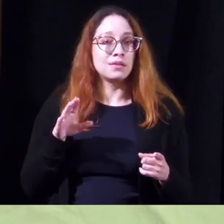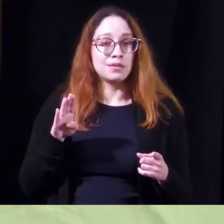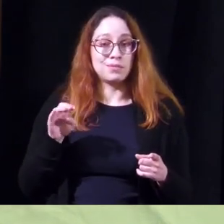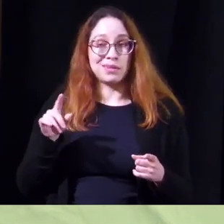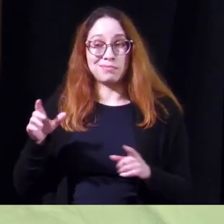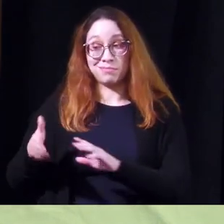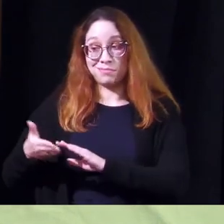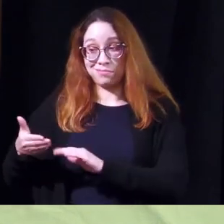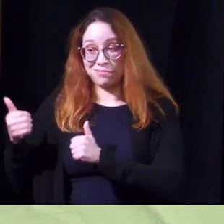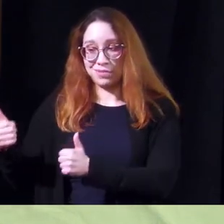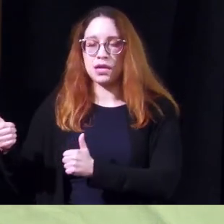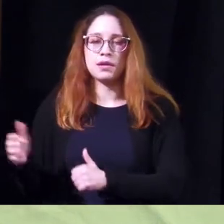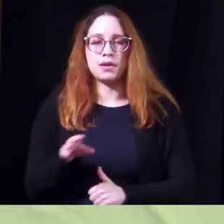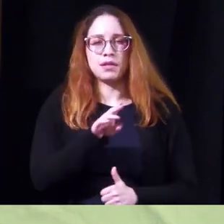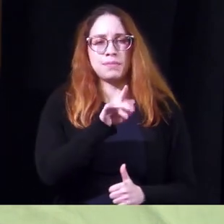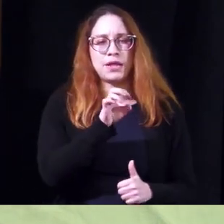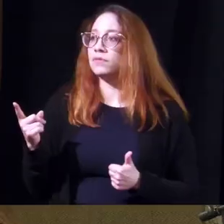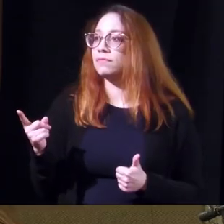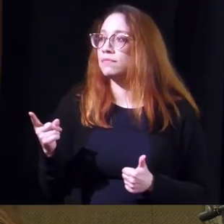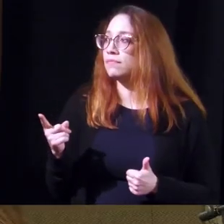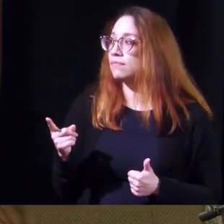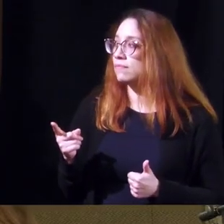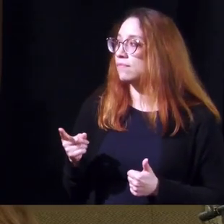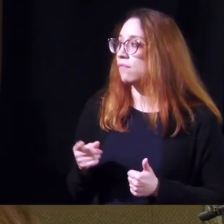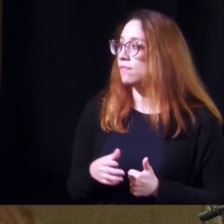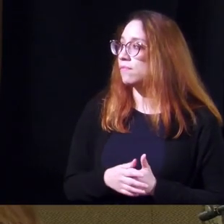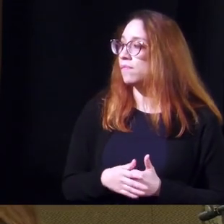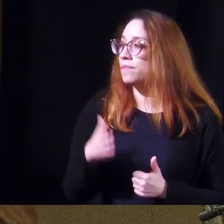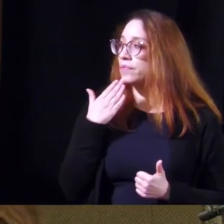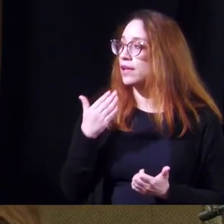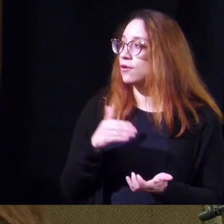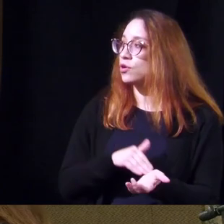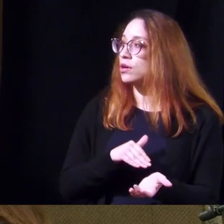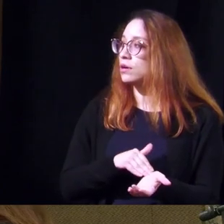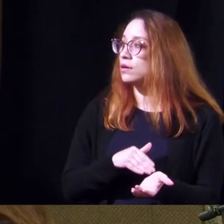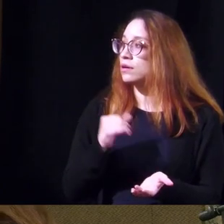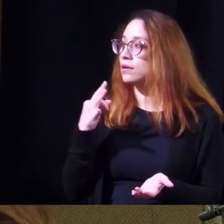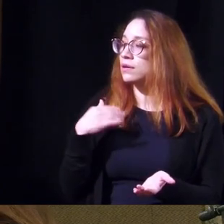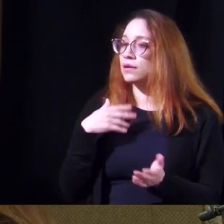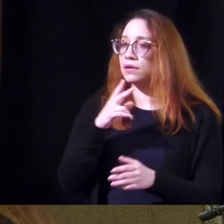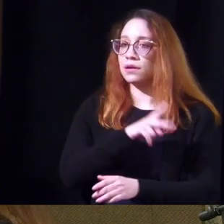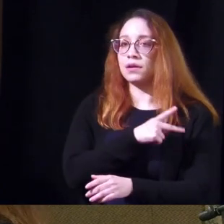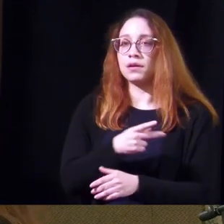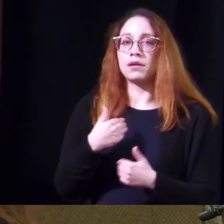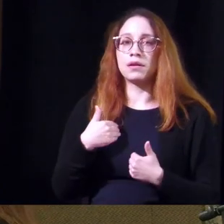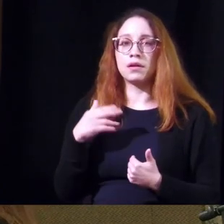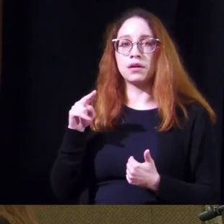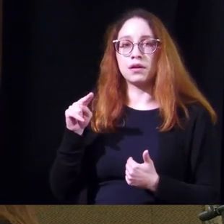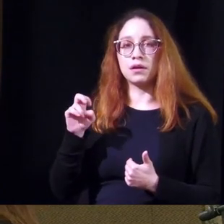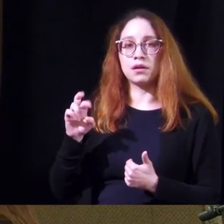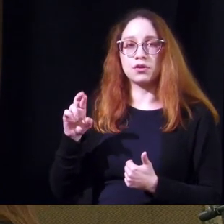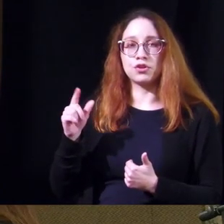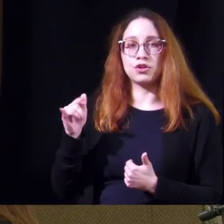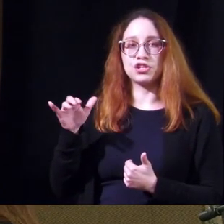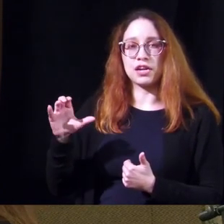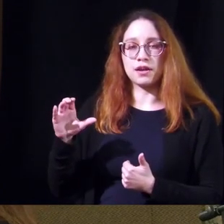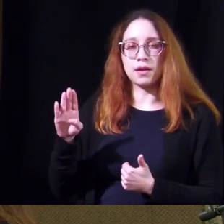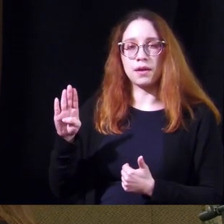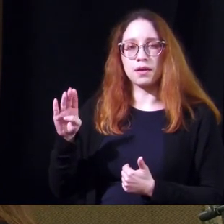working better the bladder seems to work better too thank you doctor um if a patient has a neurogenic bladder